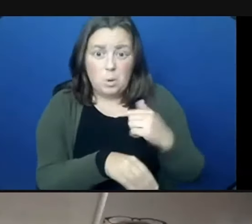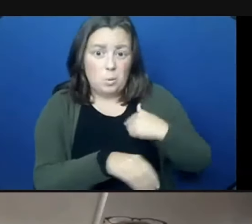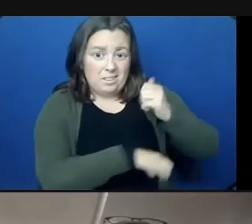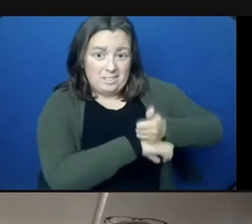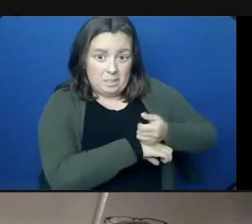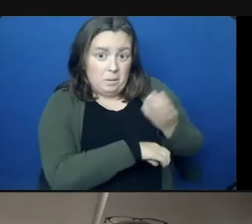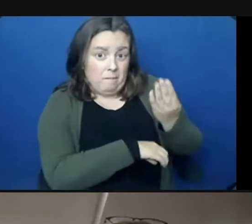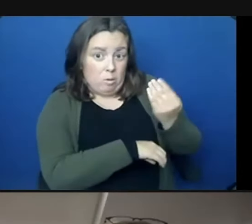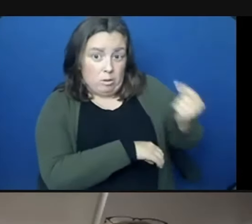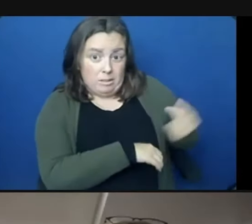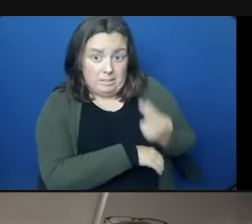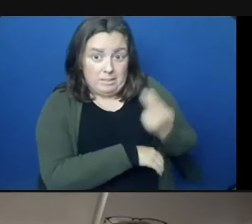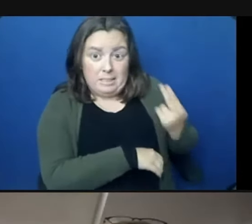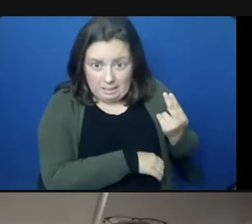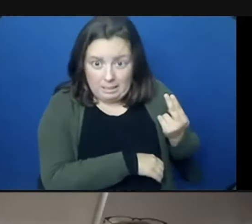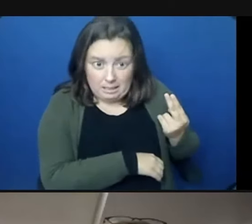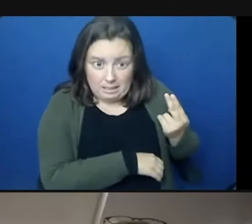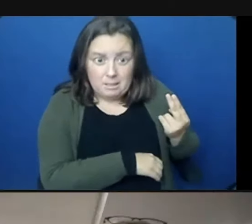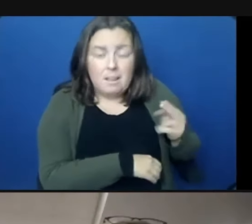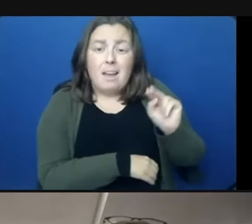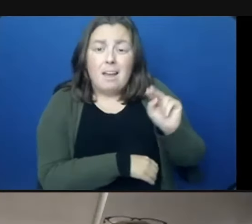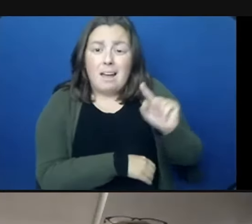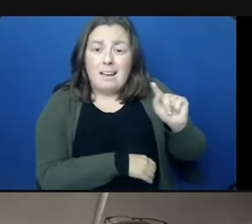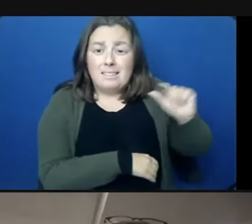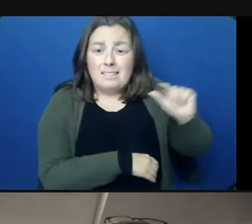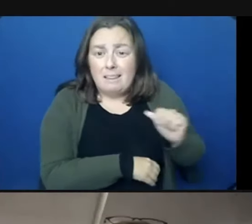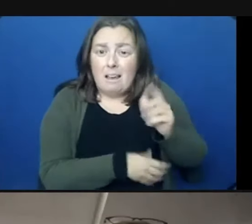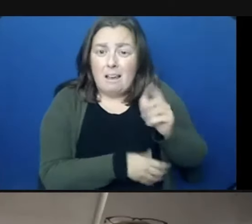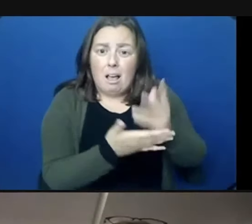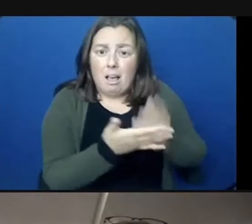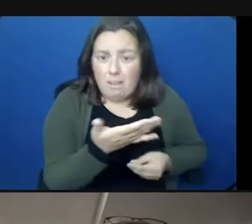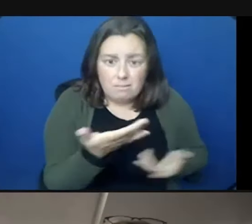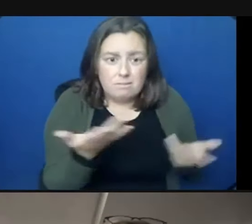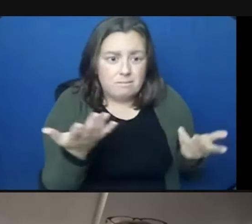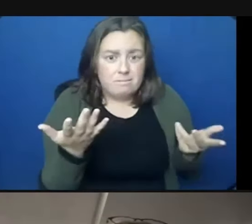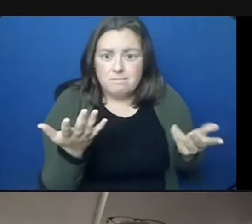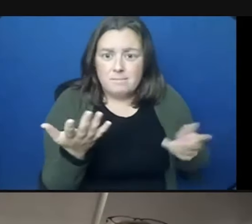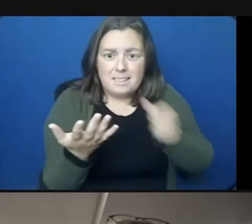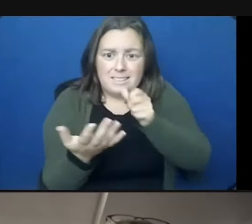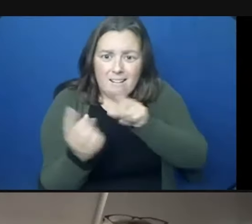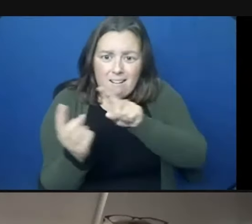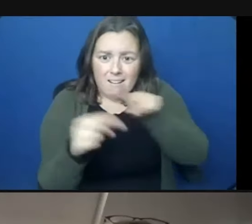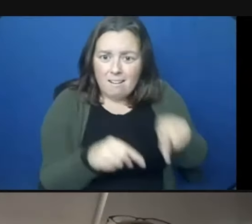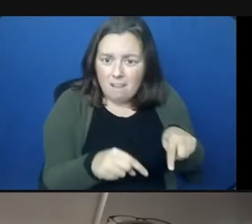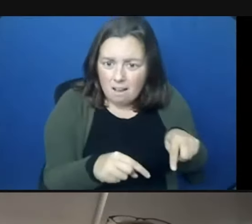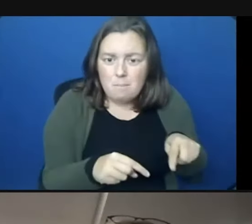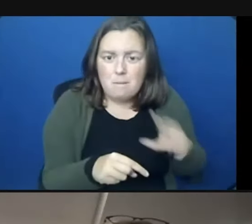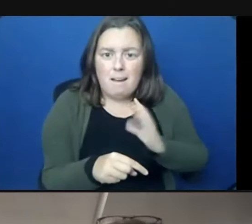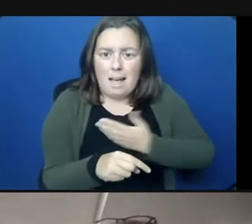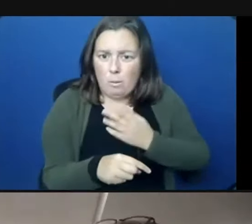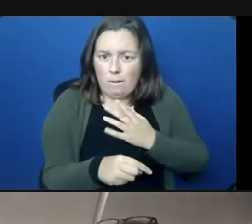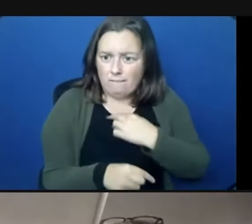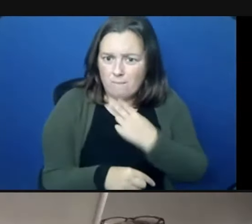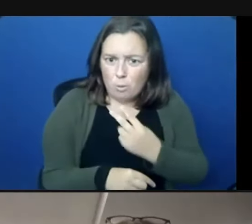meeting, BNT and members felt left out of this important dialogue, as we were still negotiating through our Joint Labor Management Committee over this change.